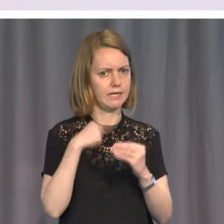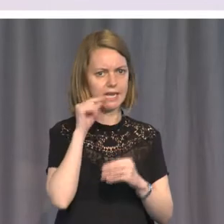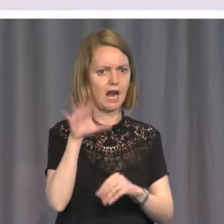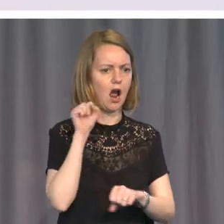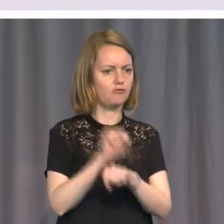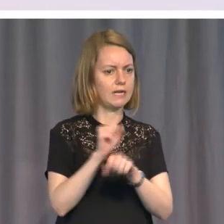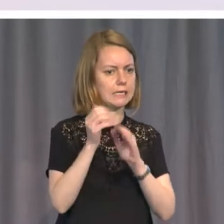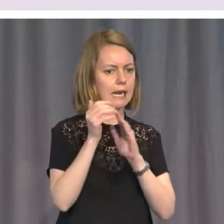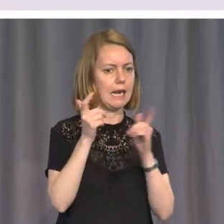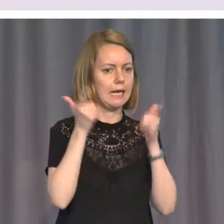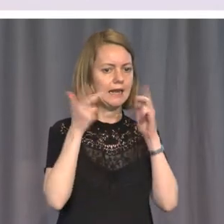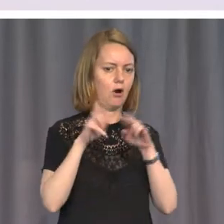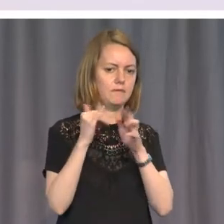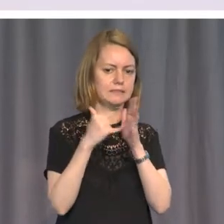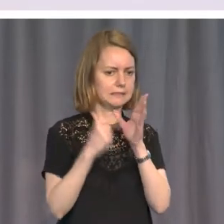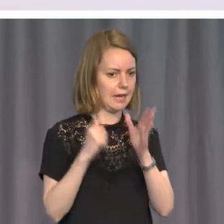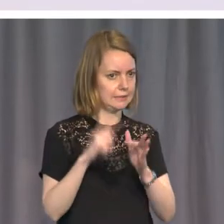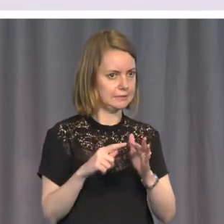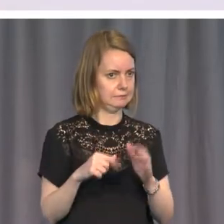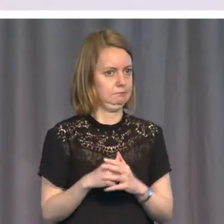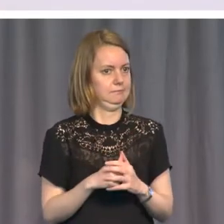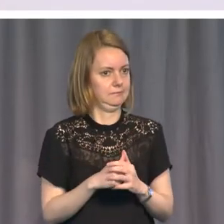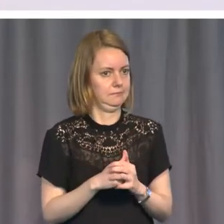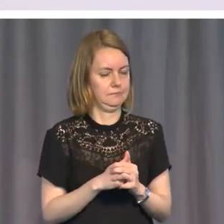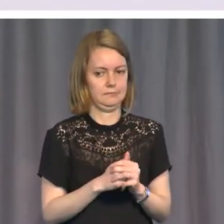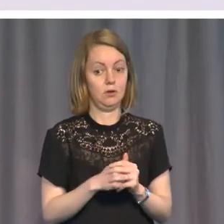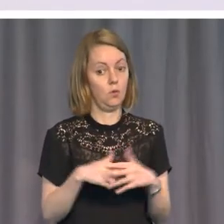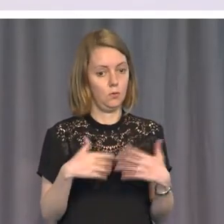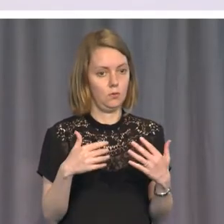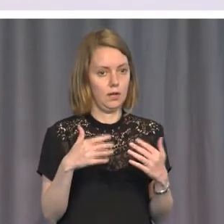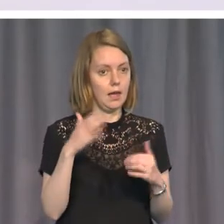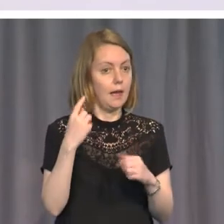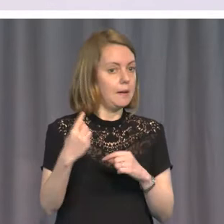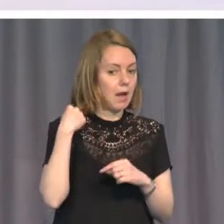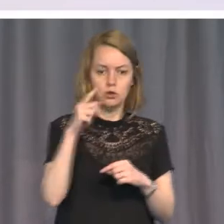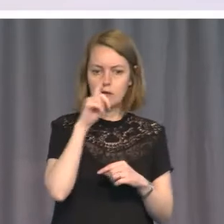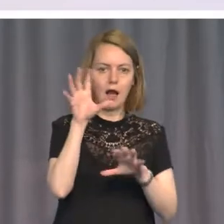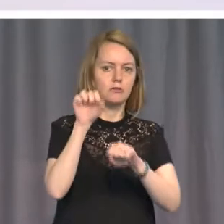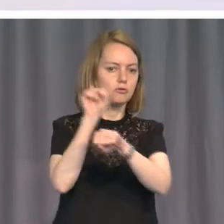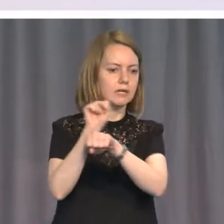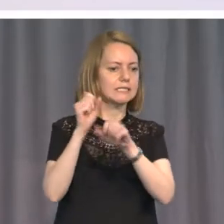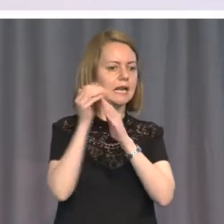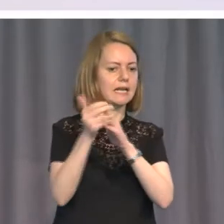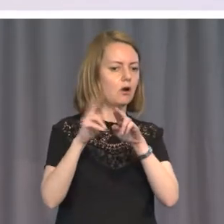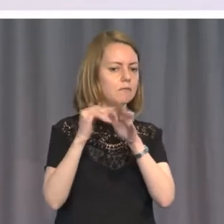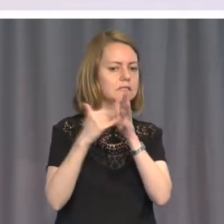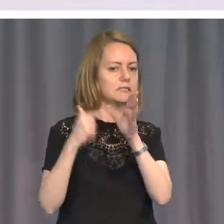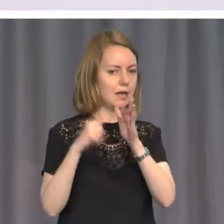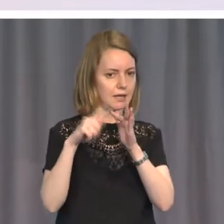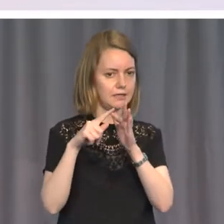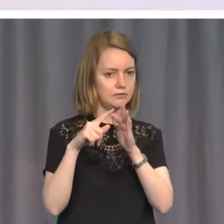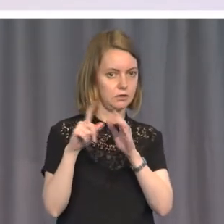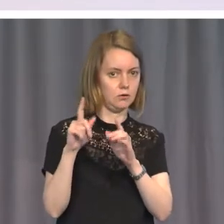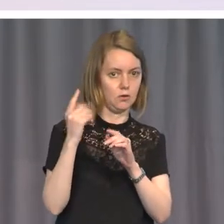leaders of state at law school. Well, they didn't. There was this. We were witnessing, I think, a